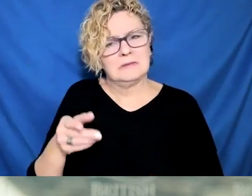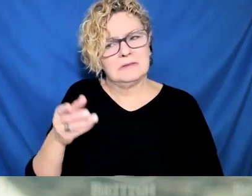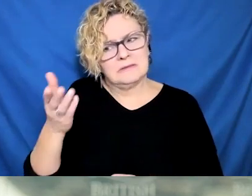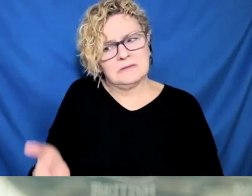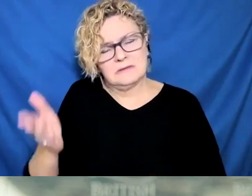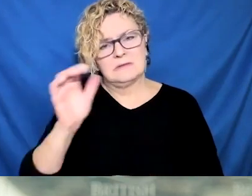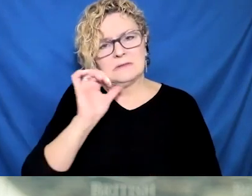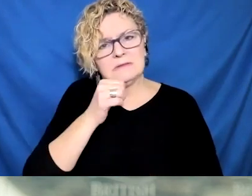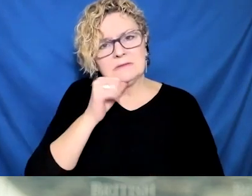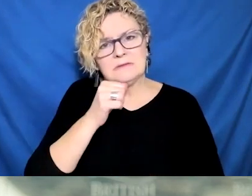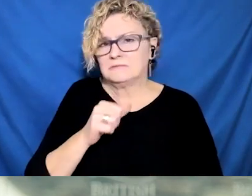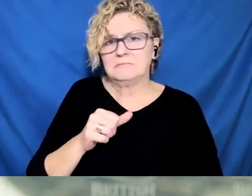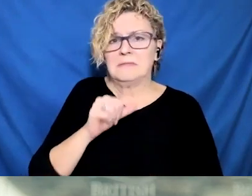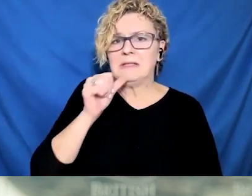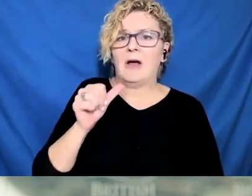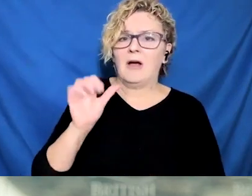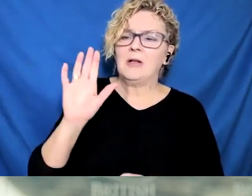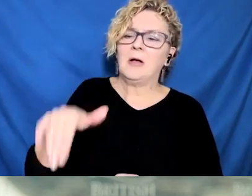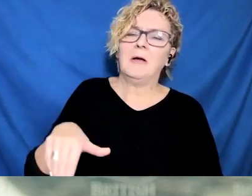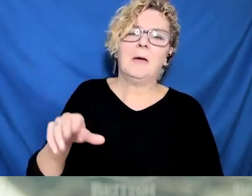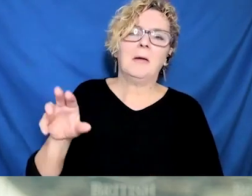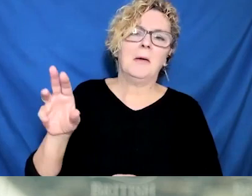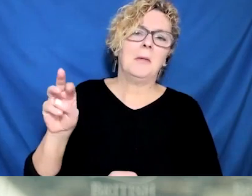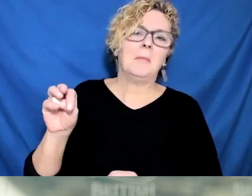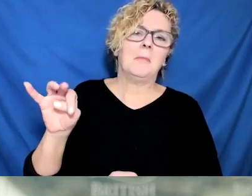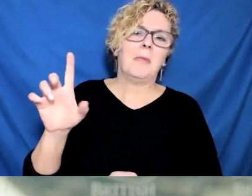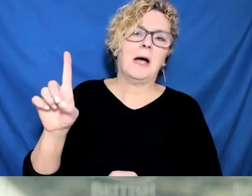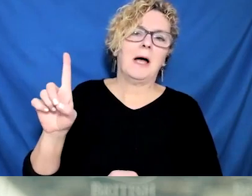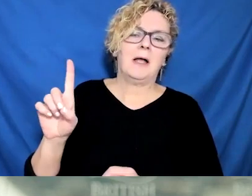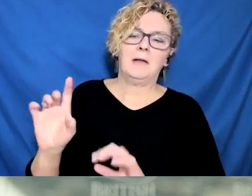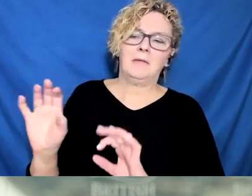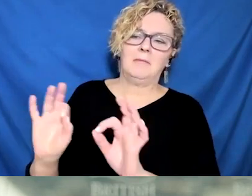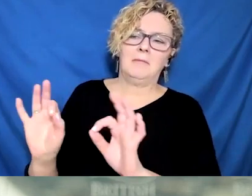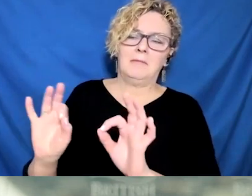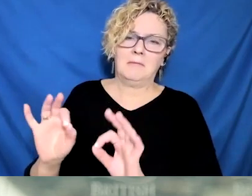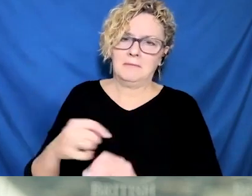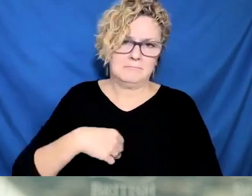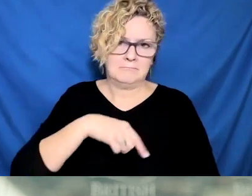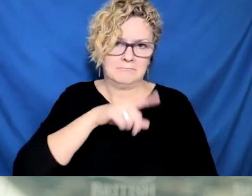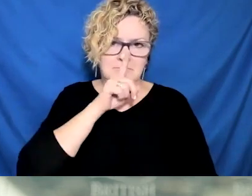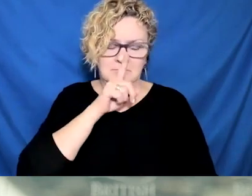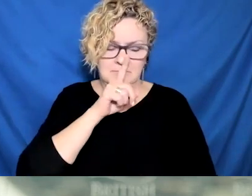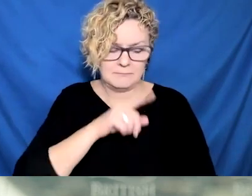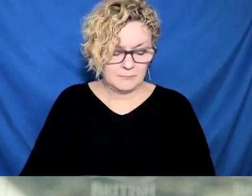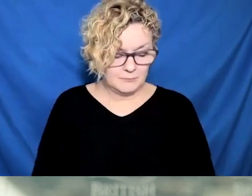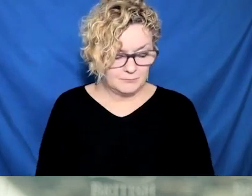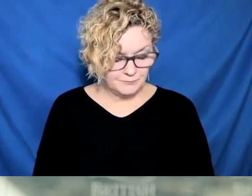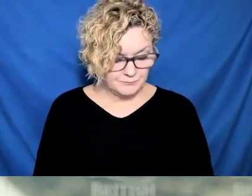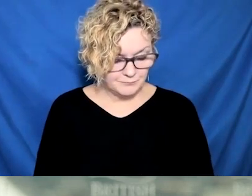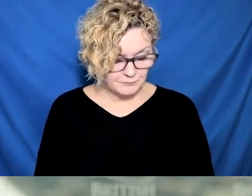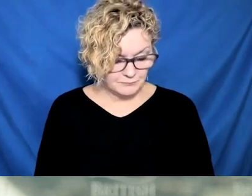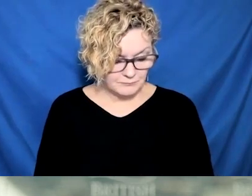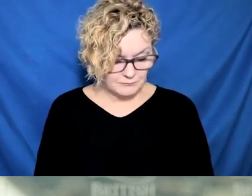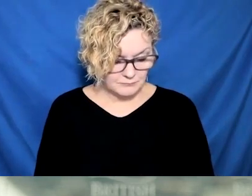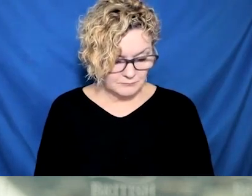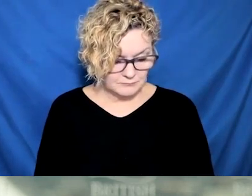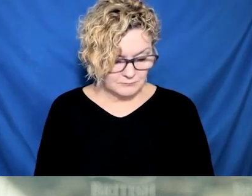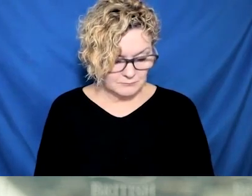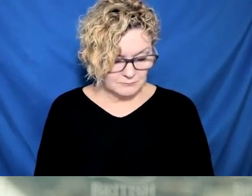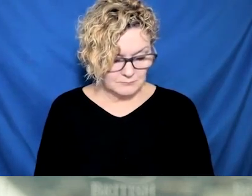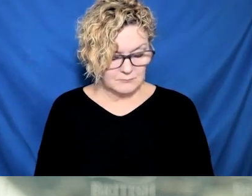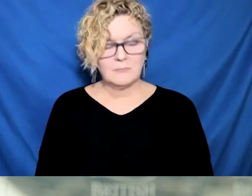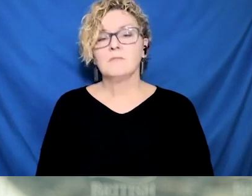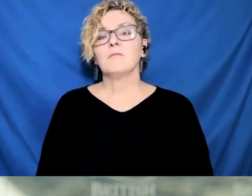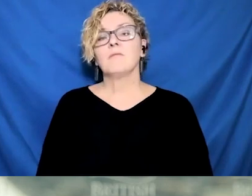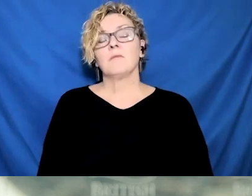were prepared and announced before Christmas, especially with respect to non-urgent scheduled surgeries. And our healthcare teams are putting